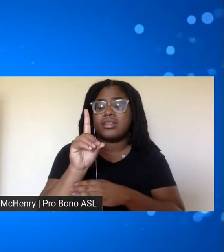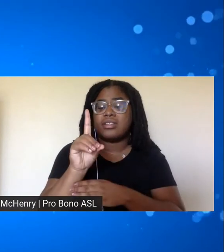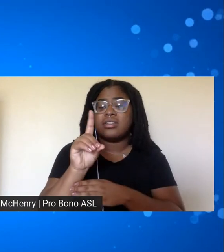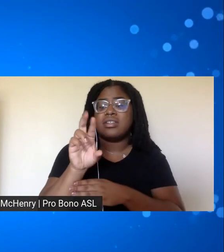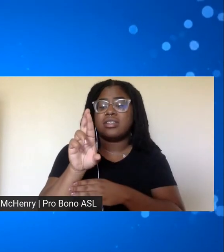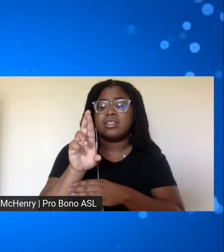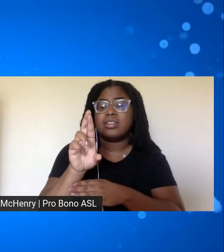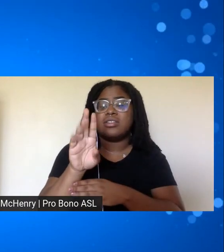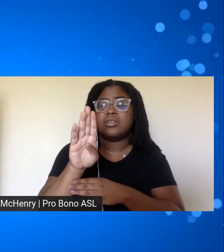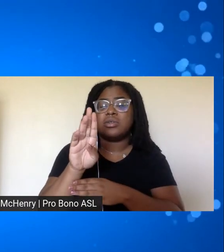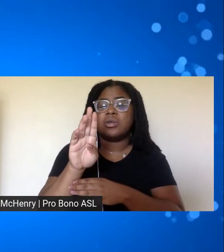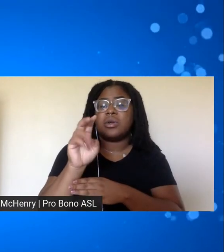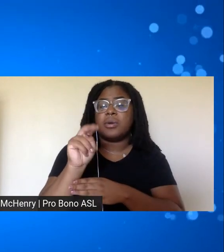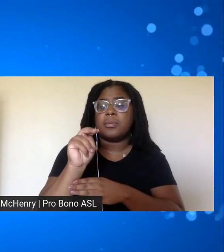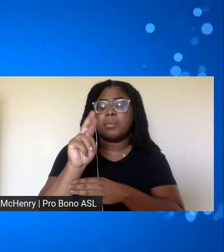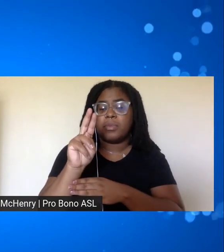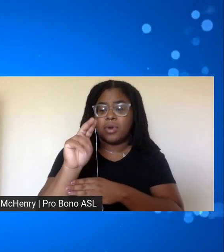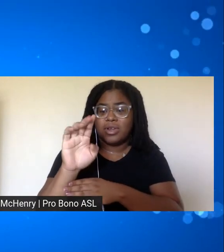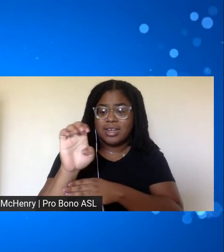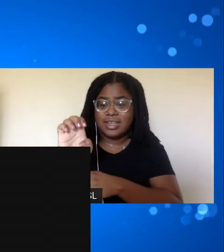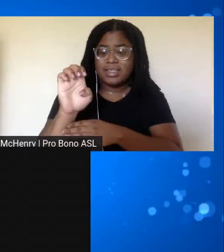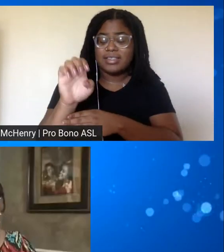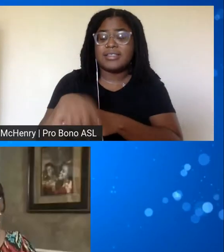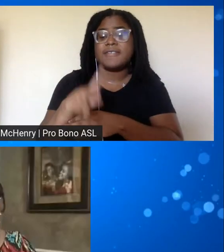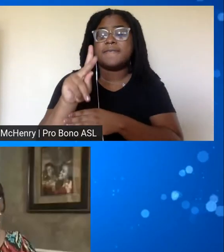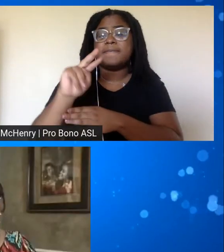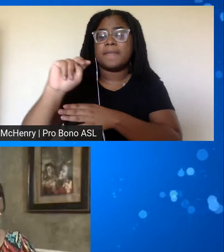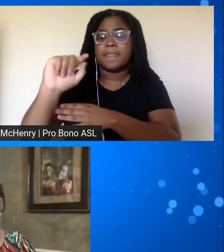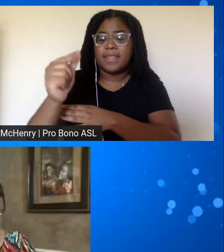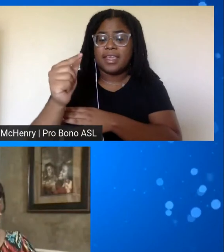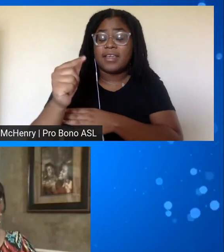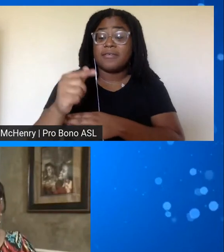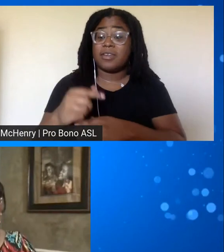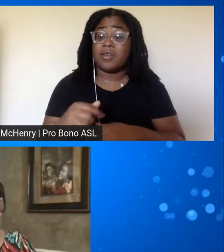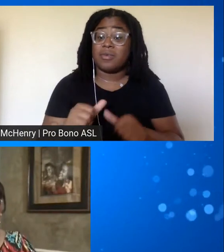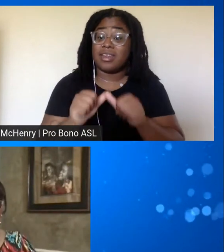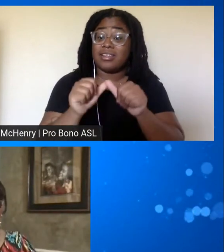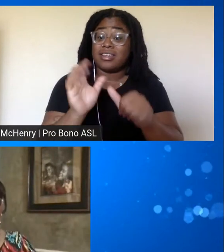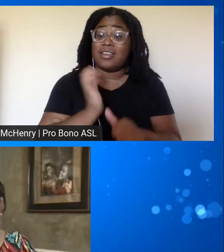dr king on as we continue our conversation